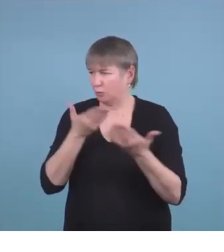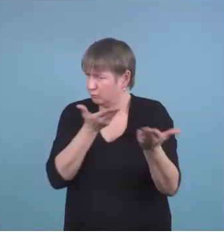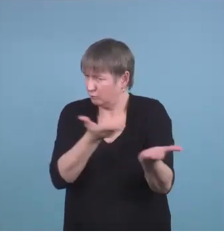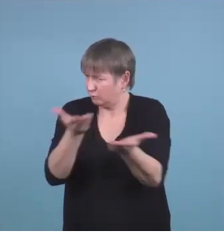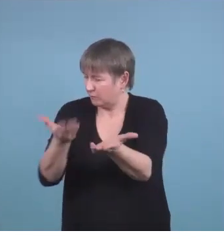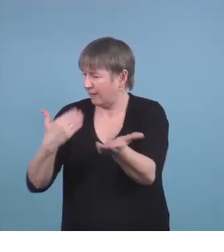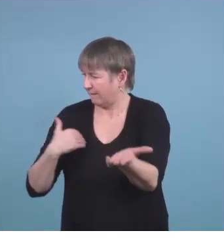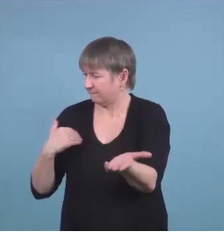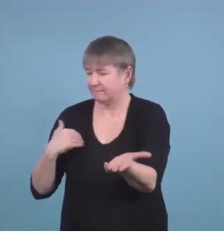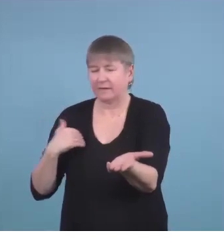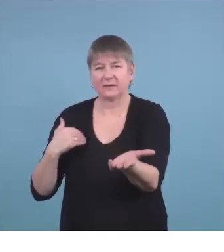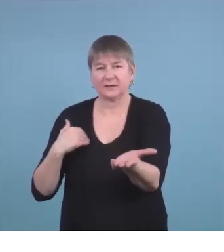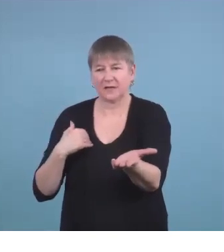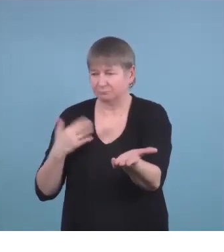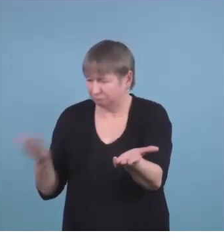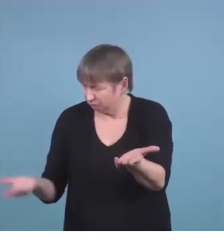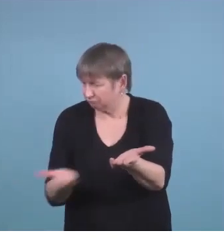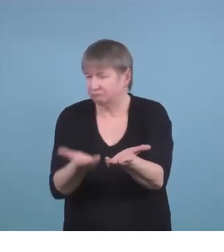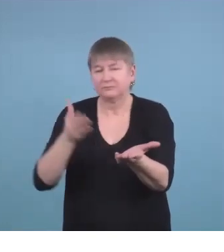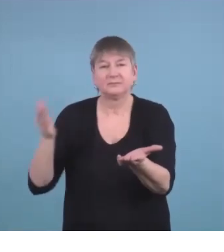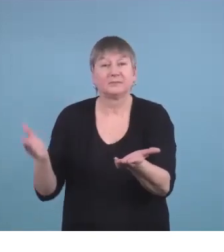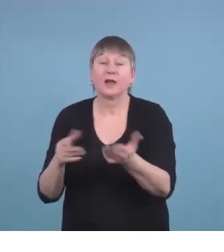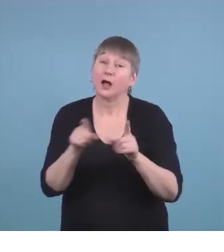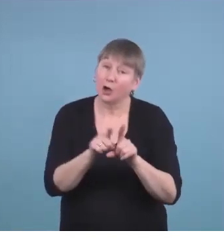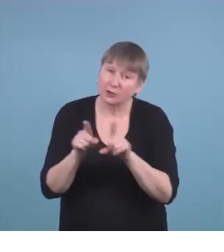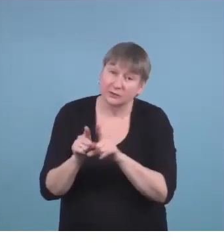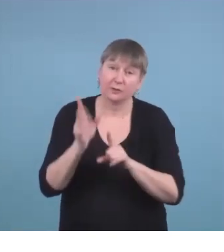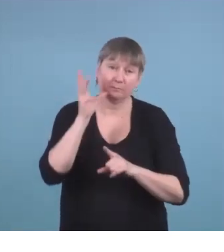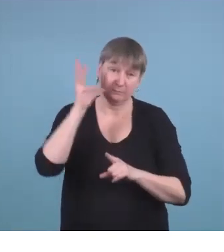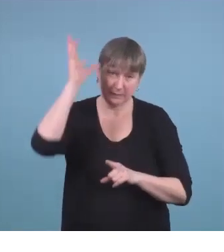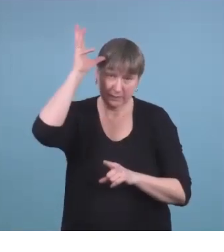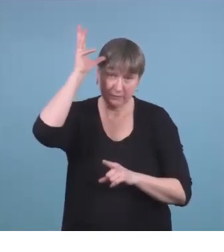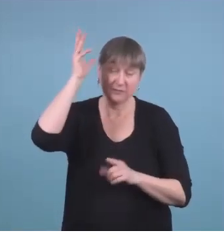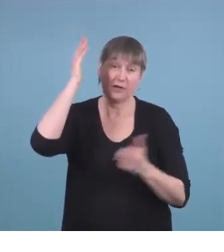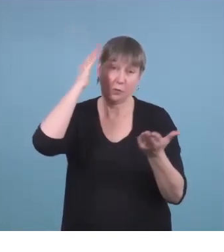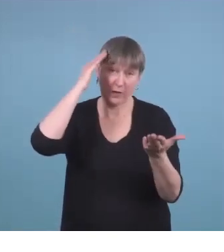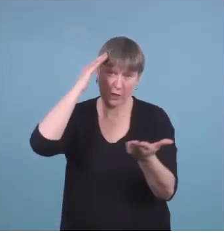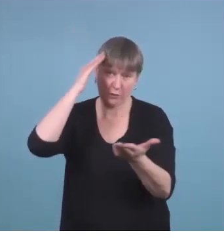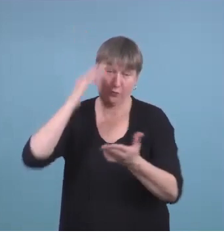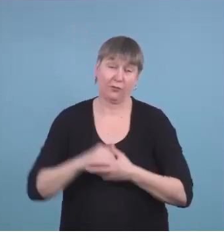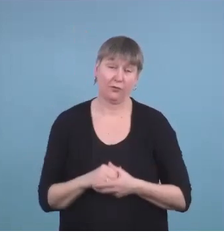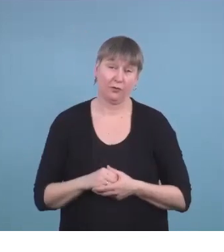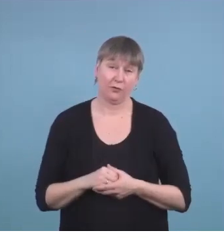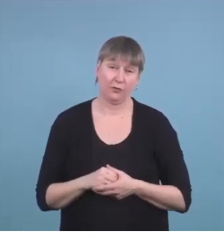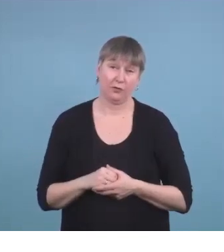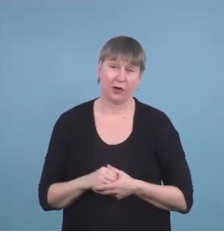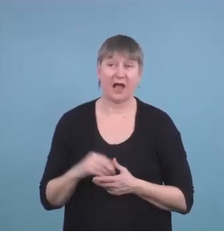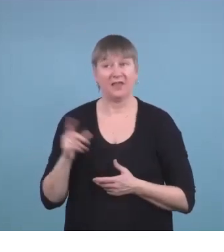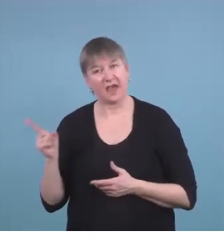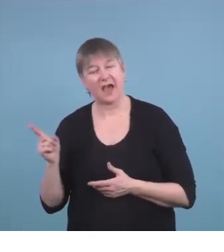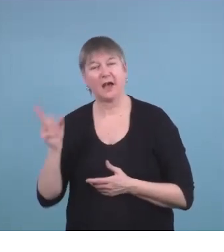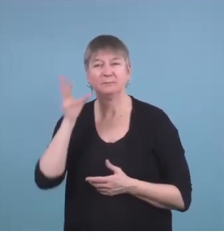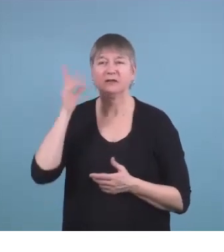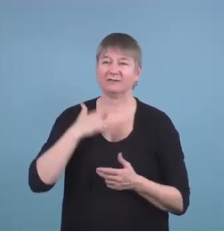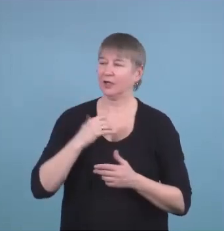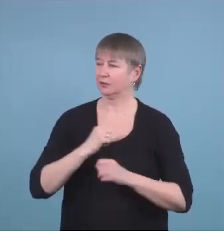and taking access of it and that parents are aware of it and that they feel safe and secure